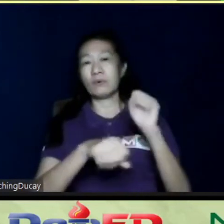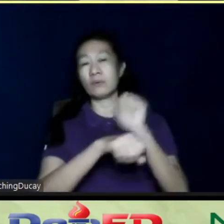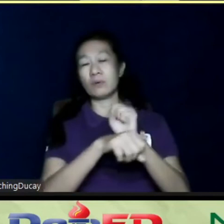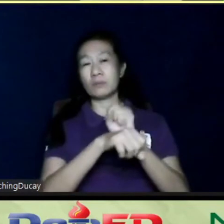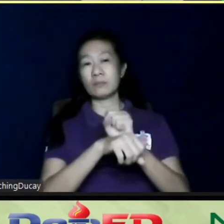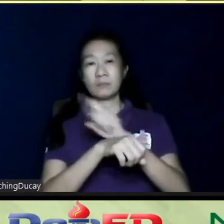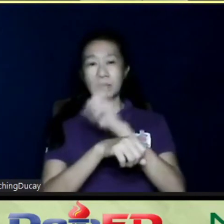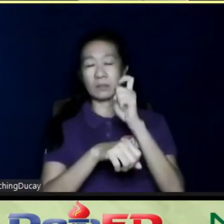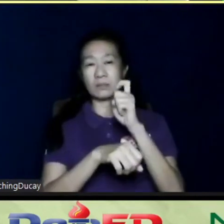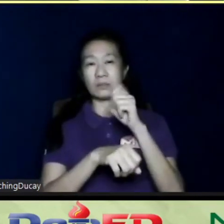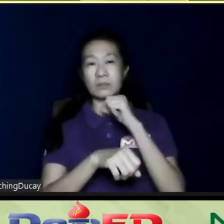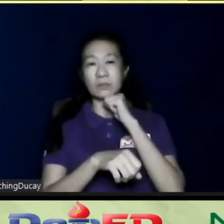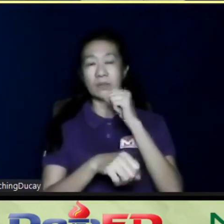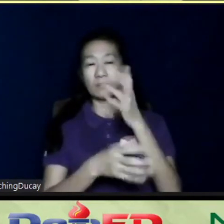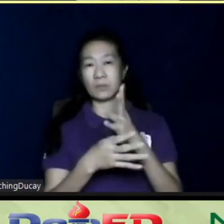don't want to go full-time.